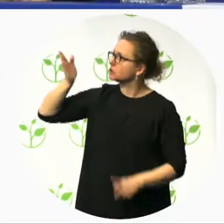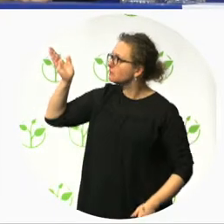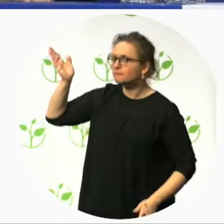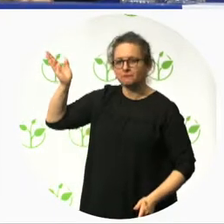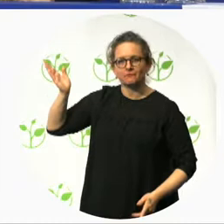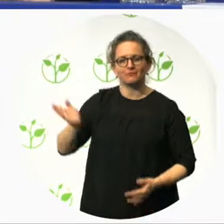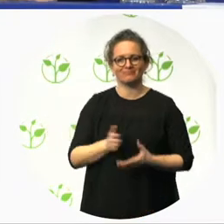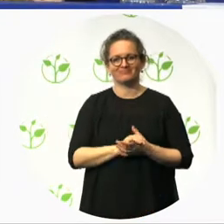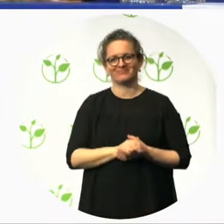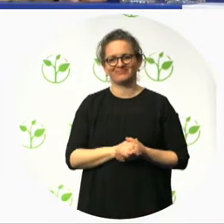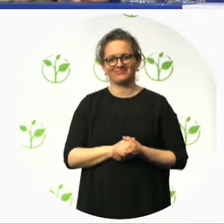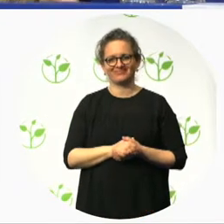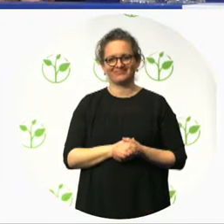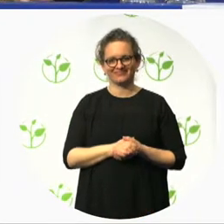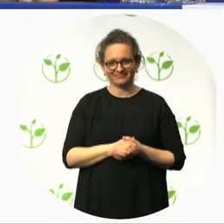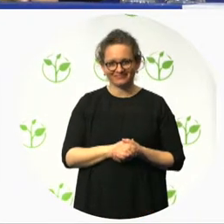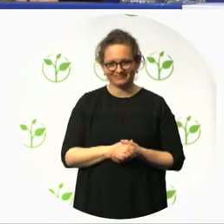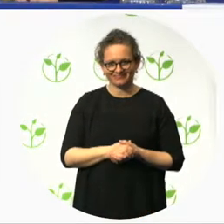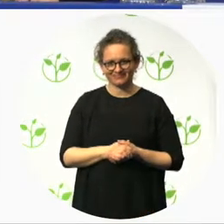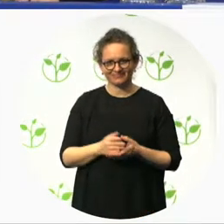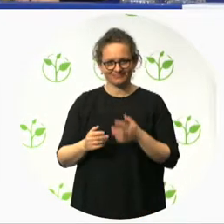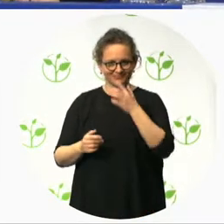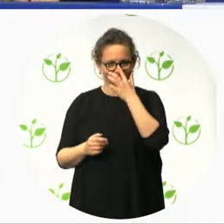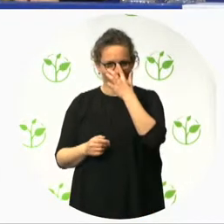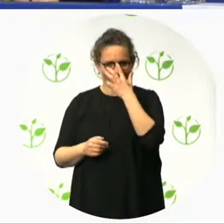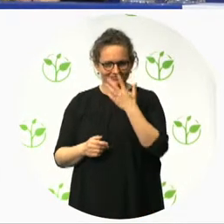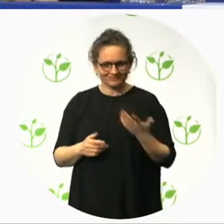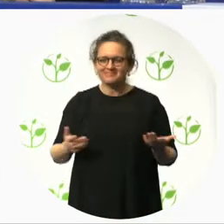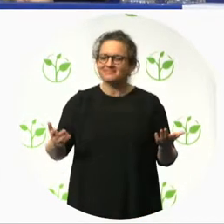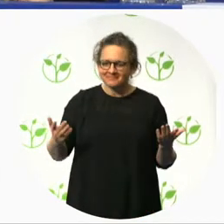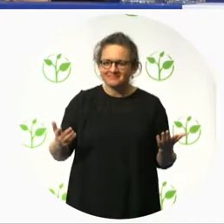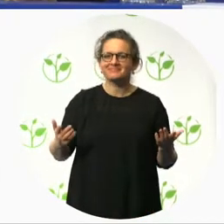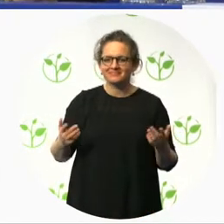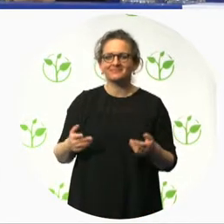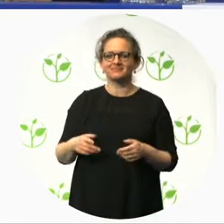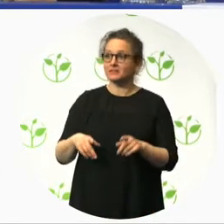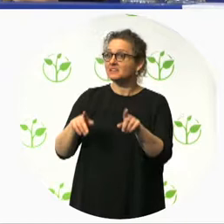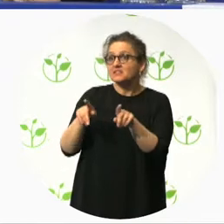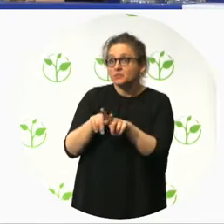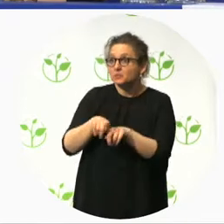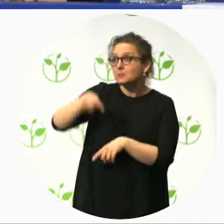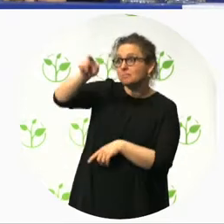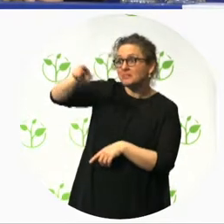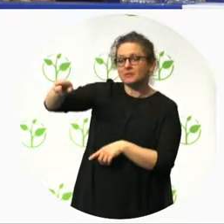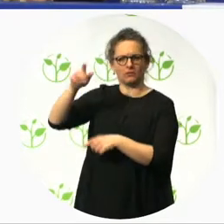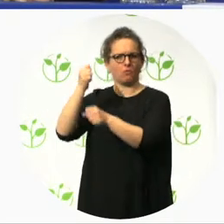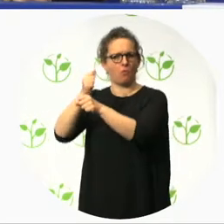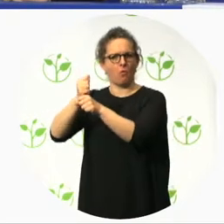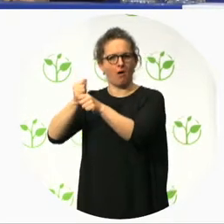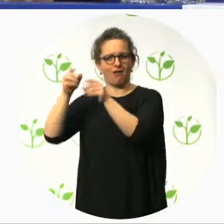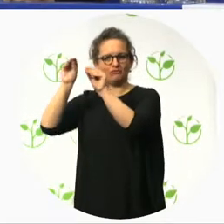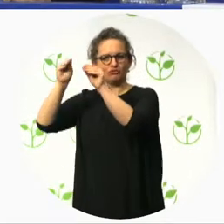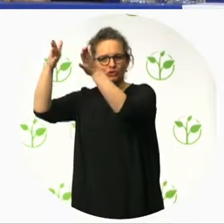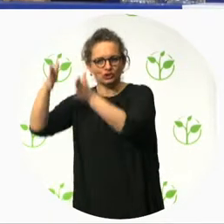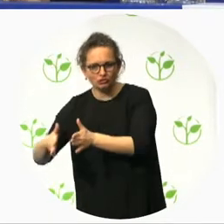school gave us feedback on the tool. They use it to explain the pupils what